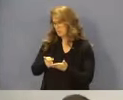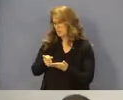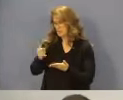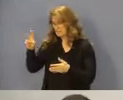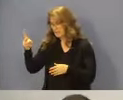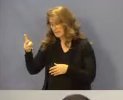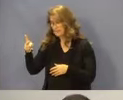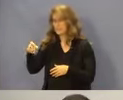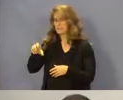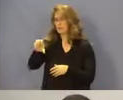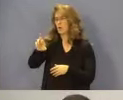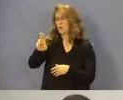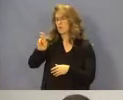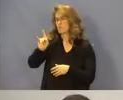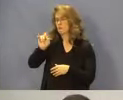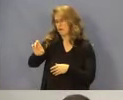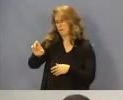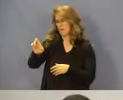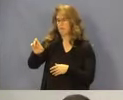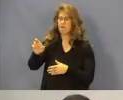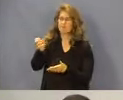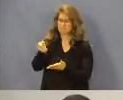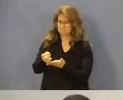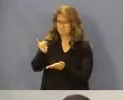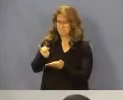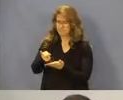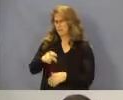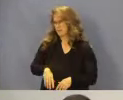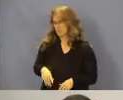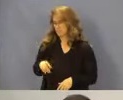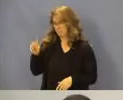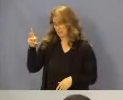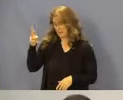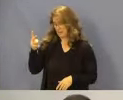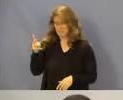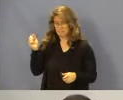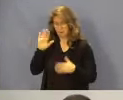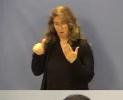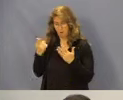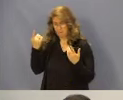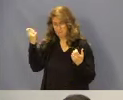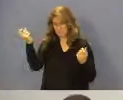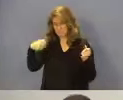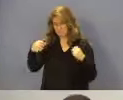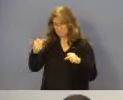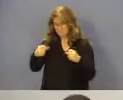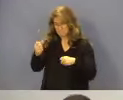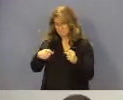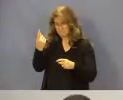Second, Cynthia Rucker. Dr. Rutgers had second to that motion. All in favor say aye. Aye.